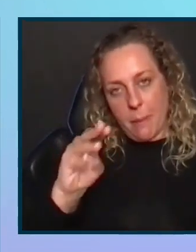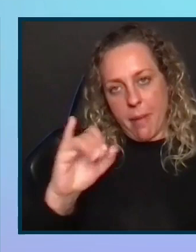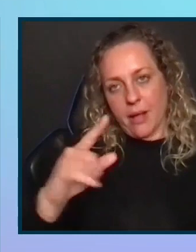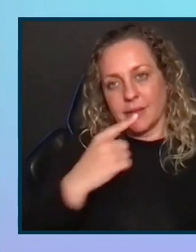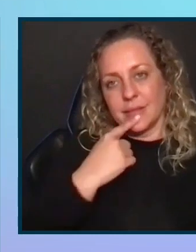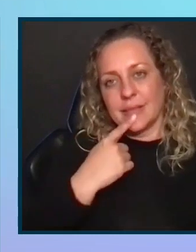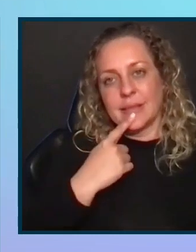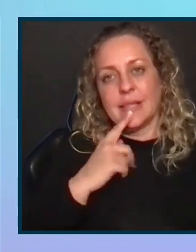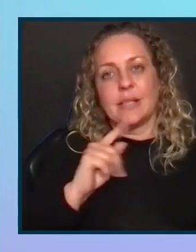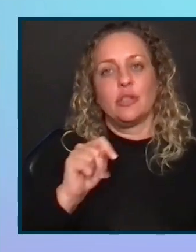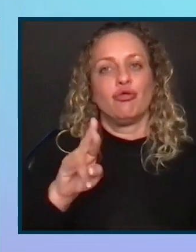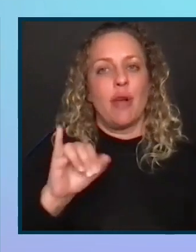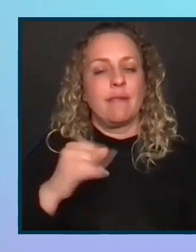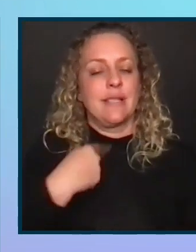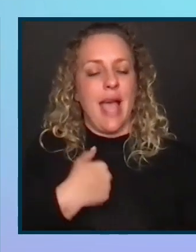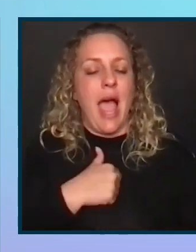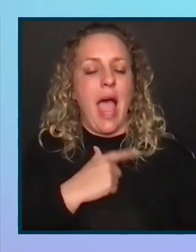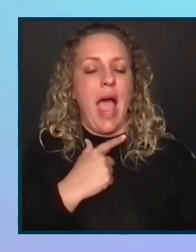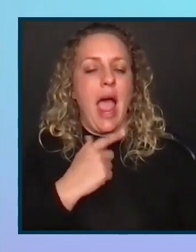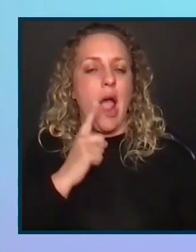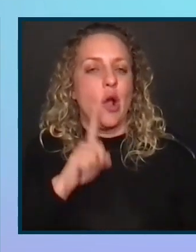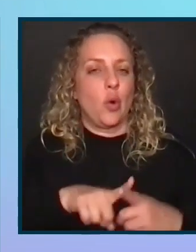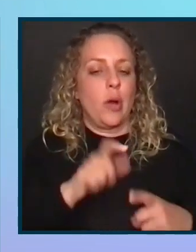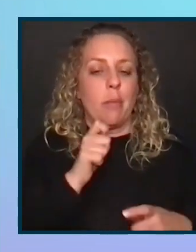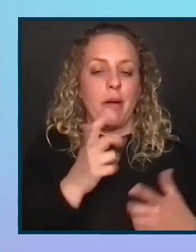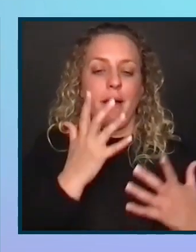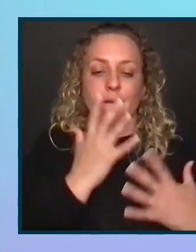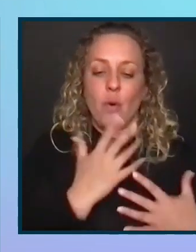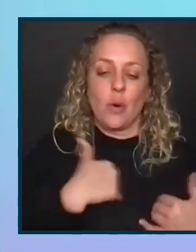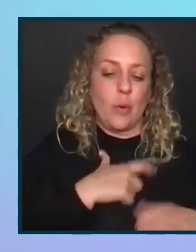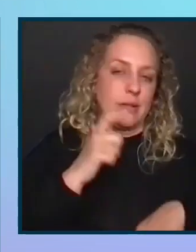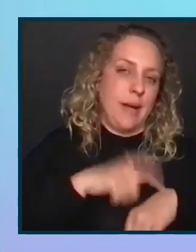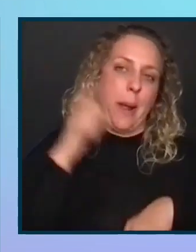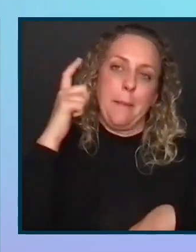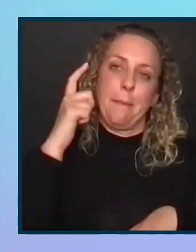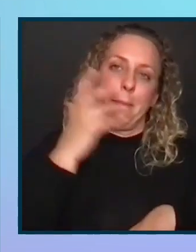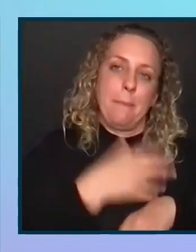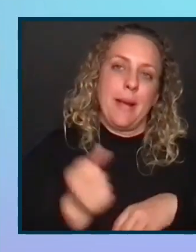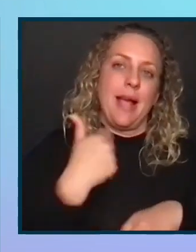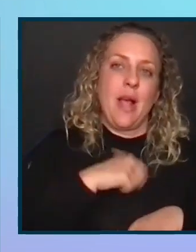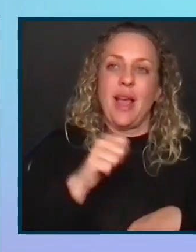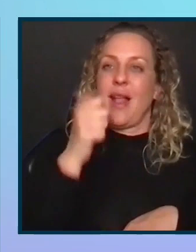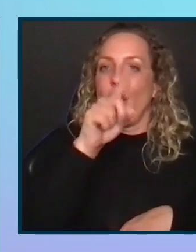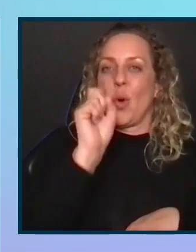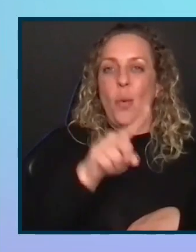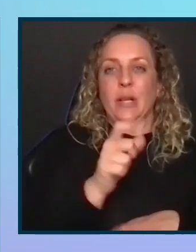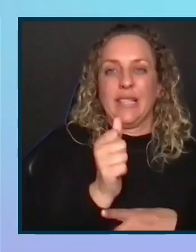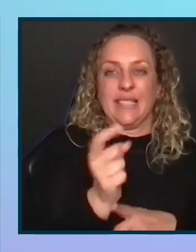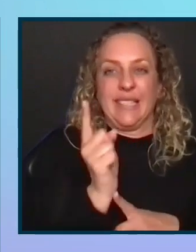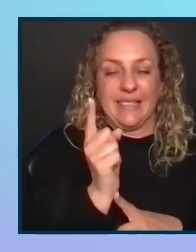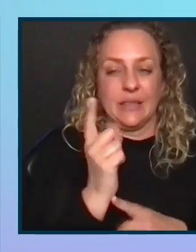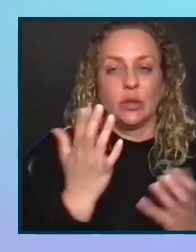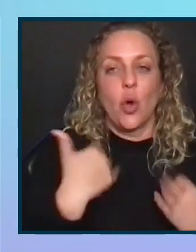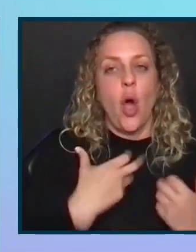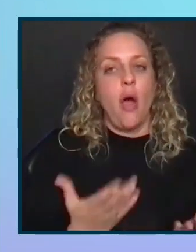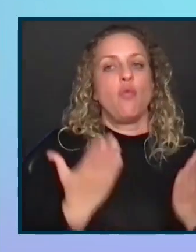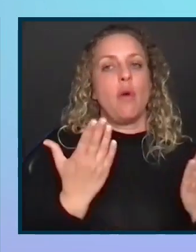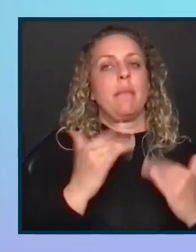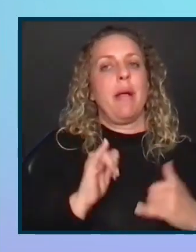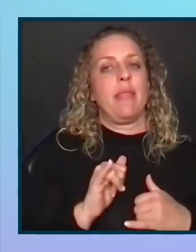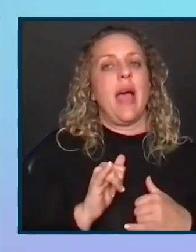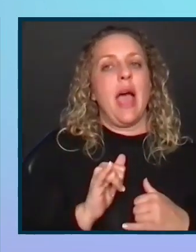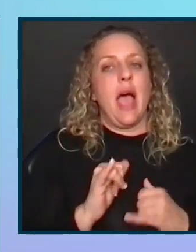I agree. And with that, unfortunately, we're going to be at time. I don't think we can squeeze in another one in 10 seconds. I would recommend that